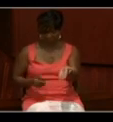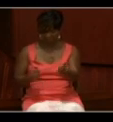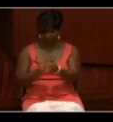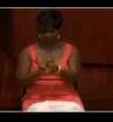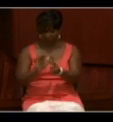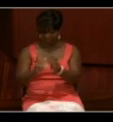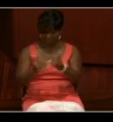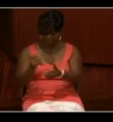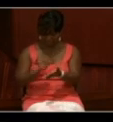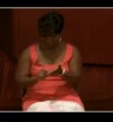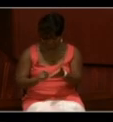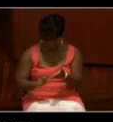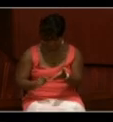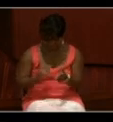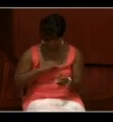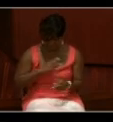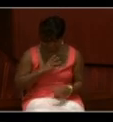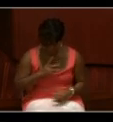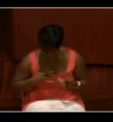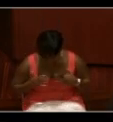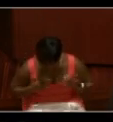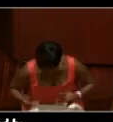own hand, which was quite a thrill.